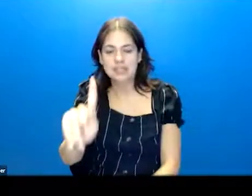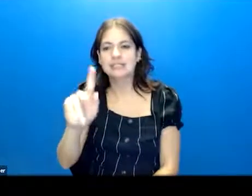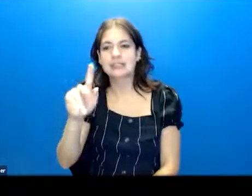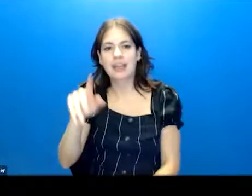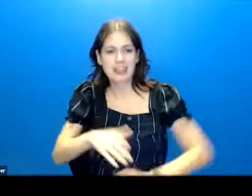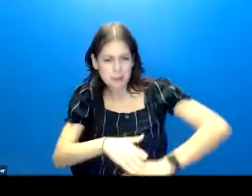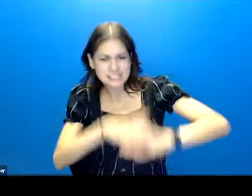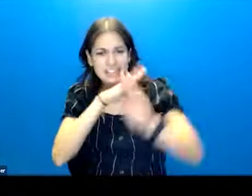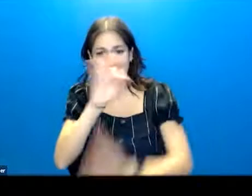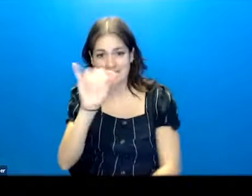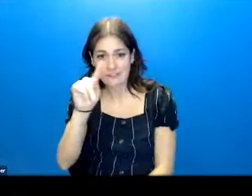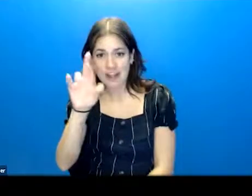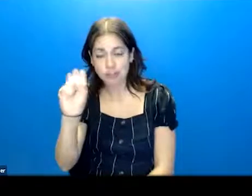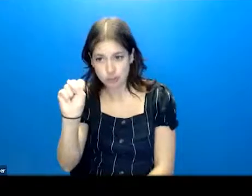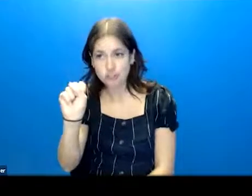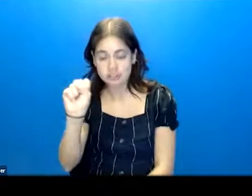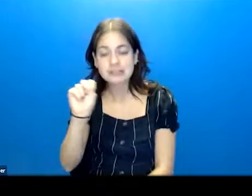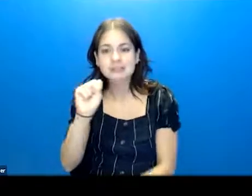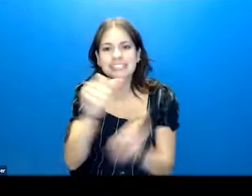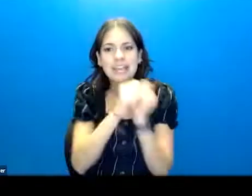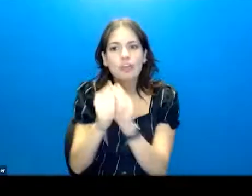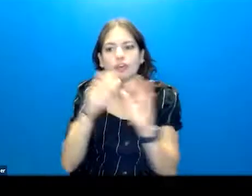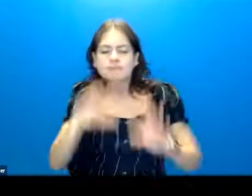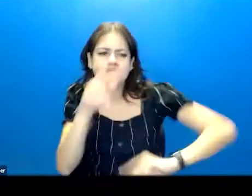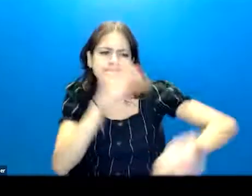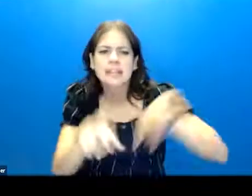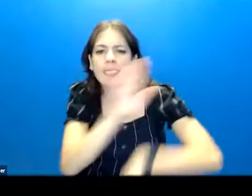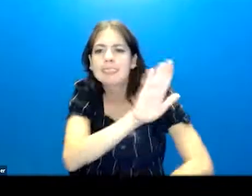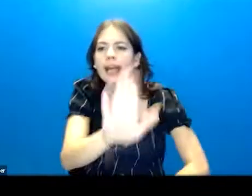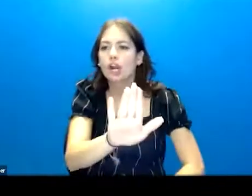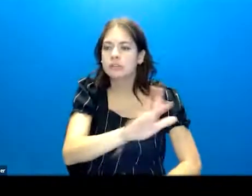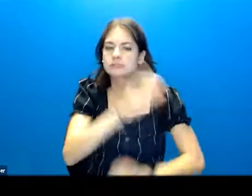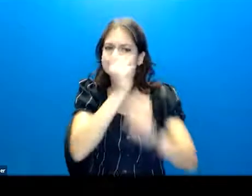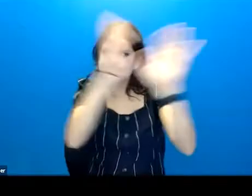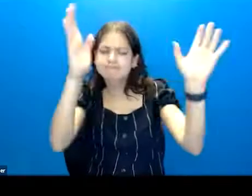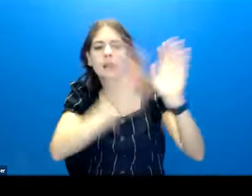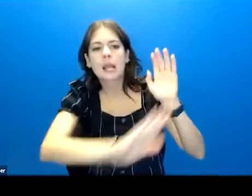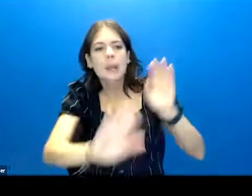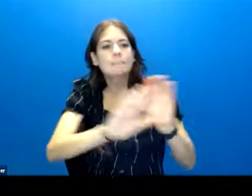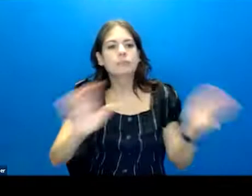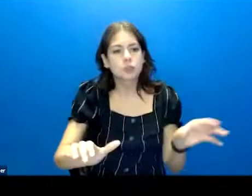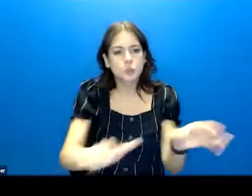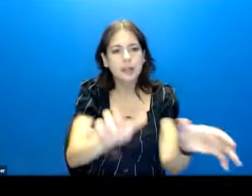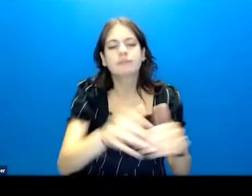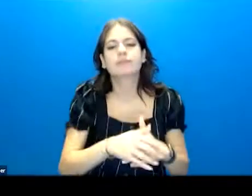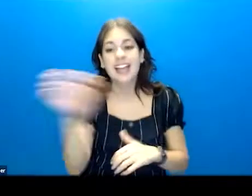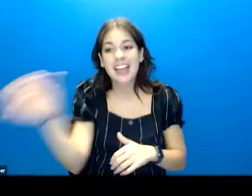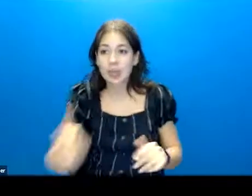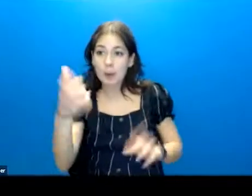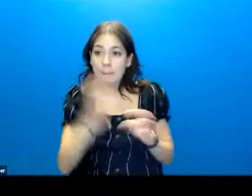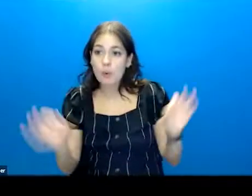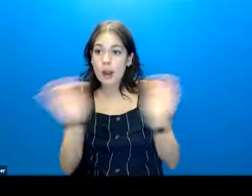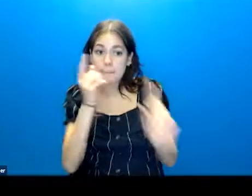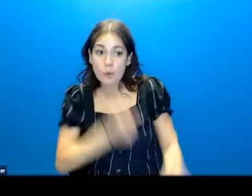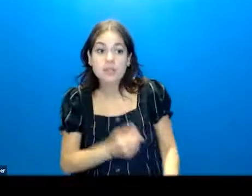protective factors to get a sense of how that person is doing. The other really important point here is that the